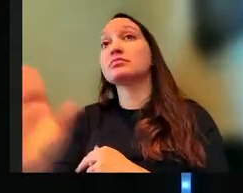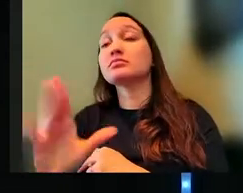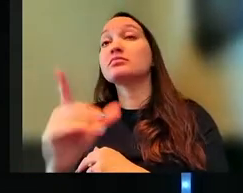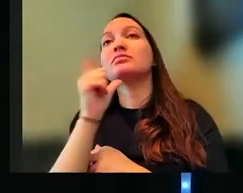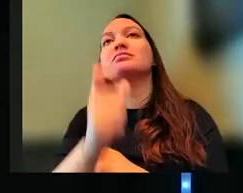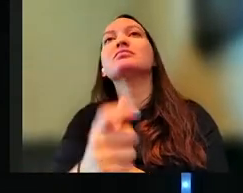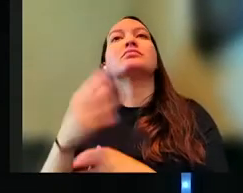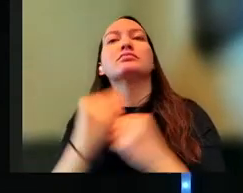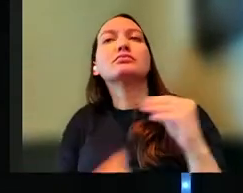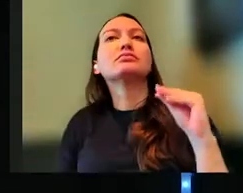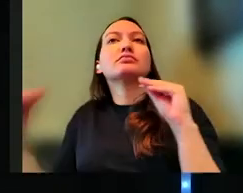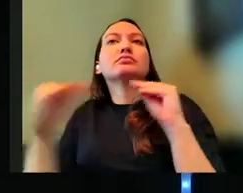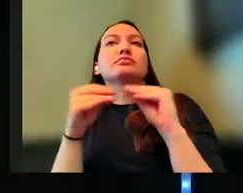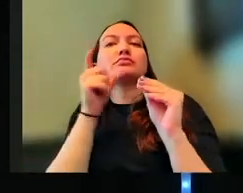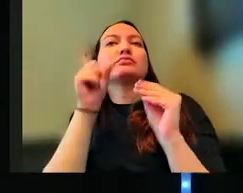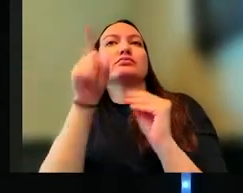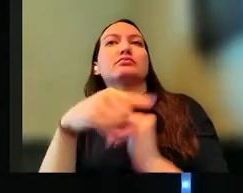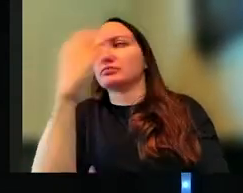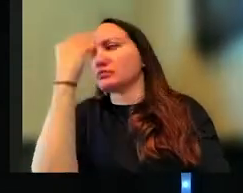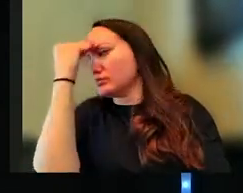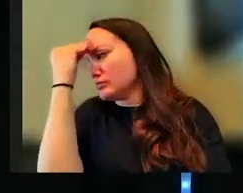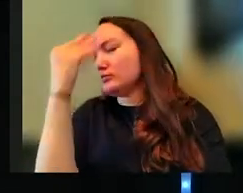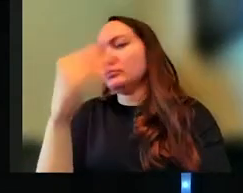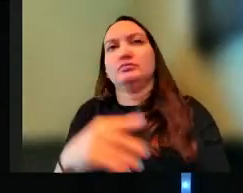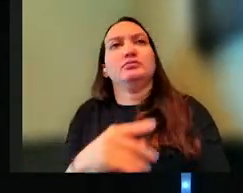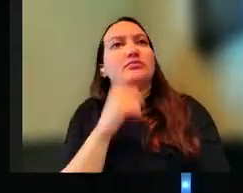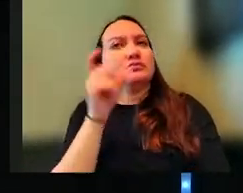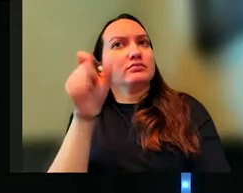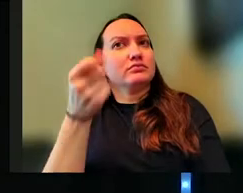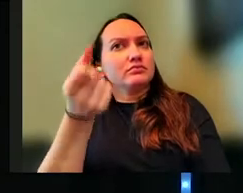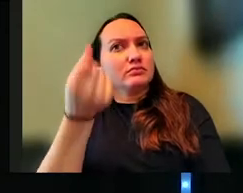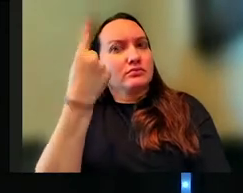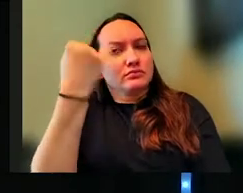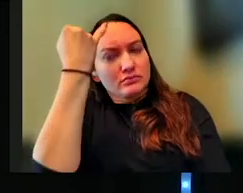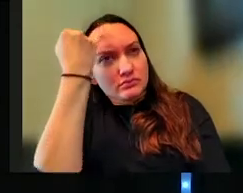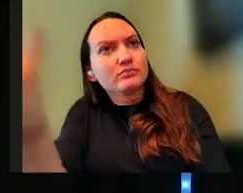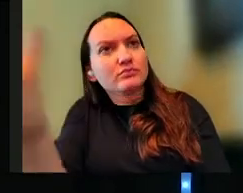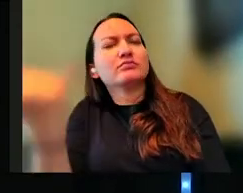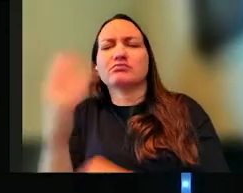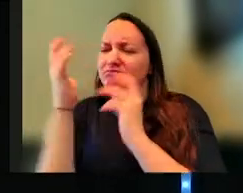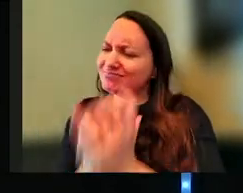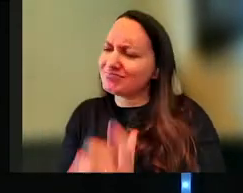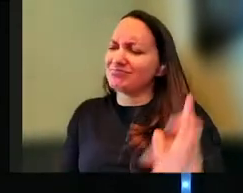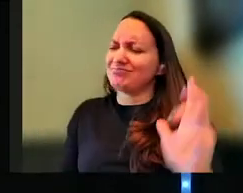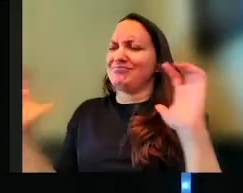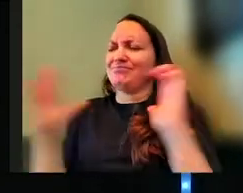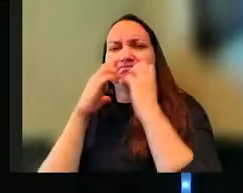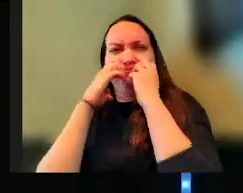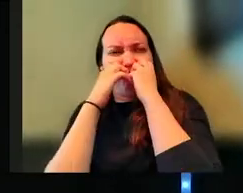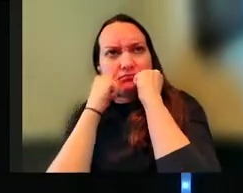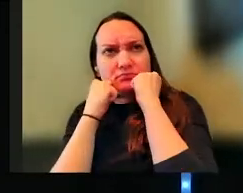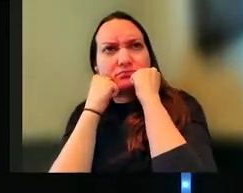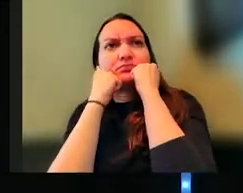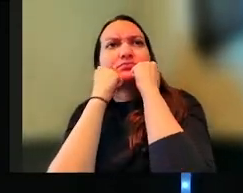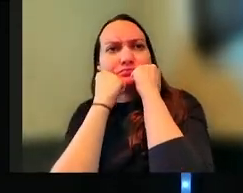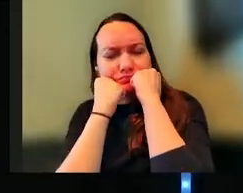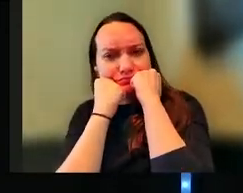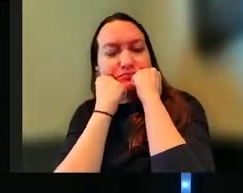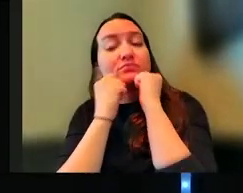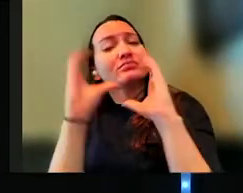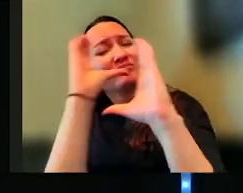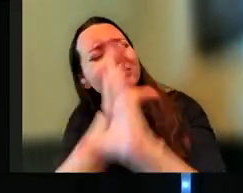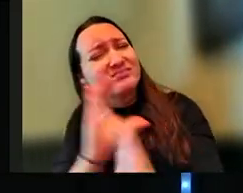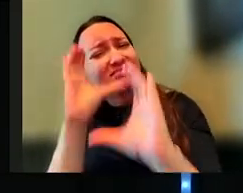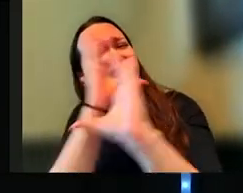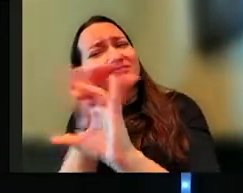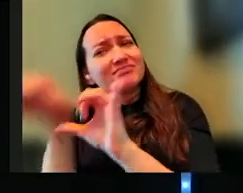more than that. This is more than you can understand or imagine. This is so valuable. So search for this like you